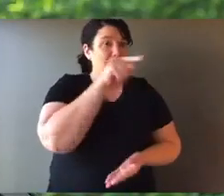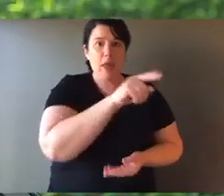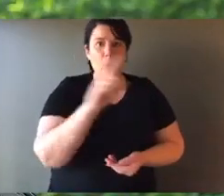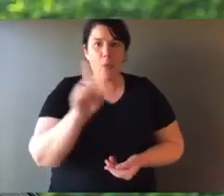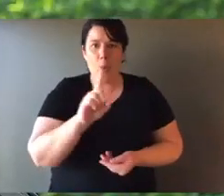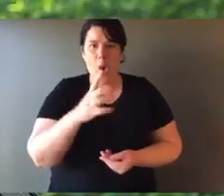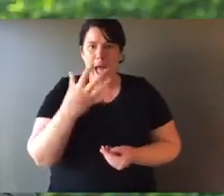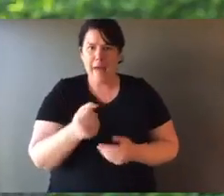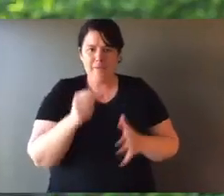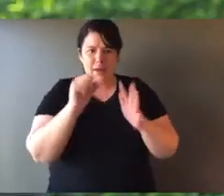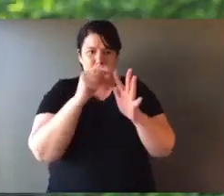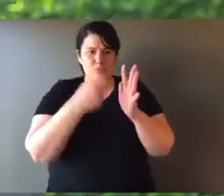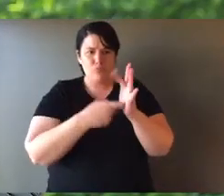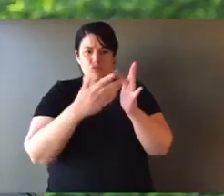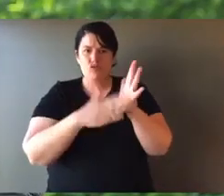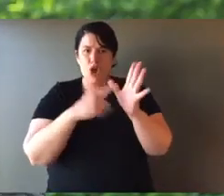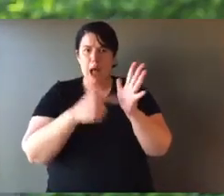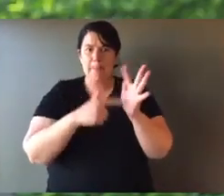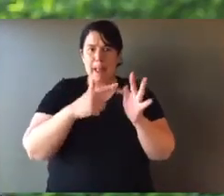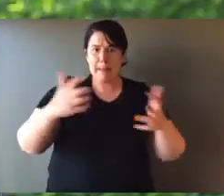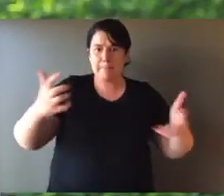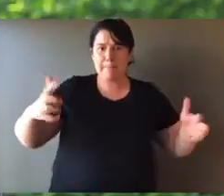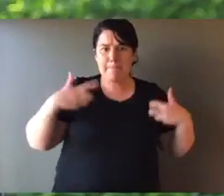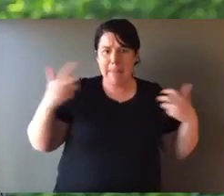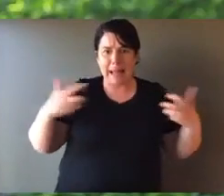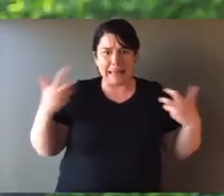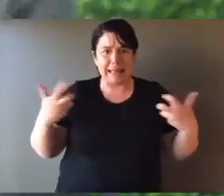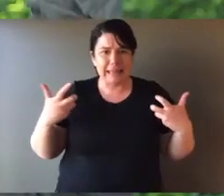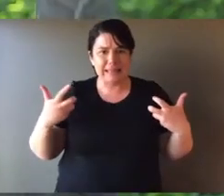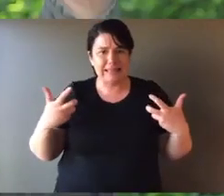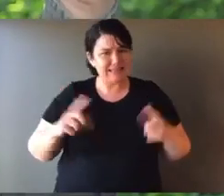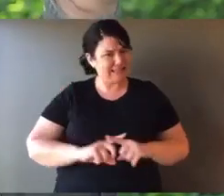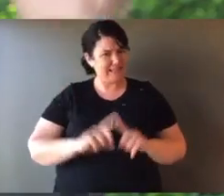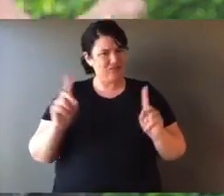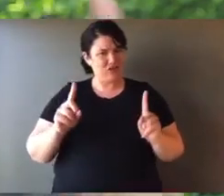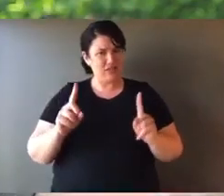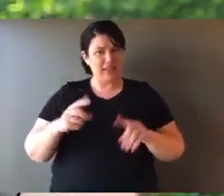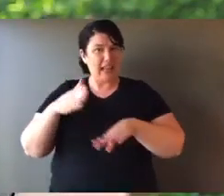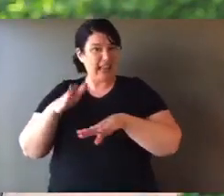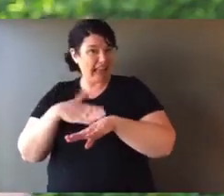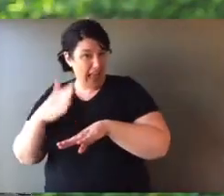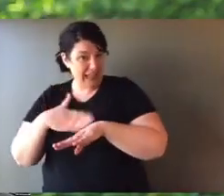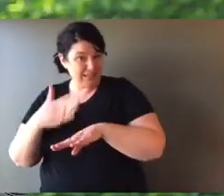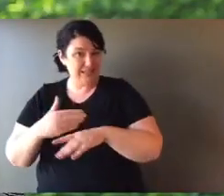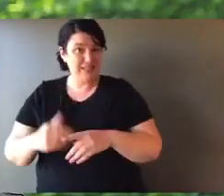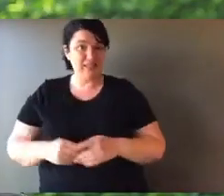ground, it finds primates, orangutans, monkeys,